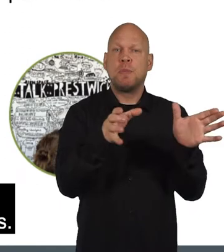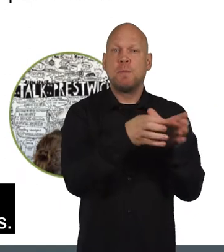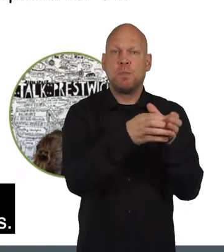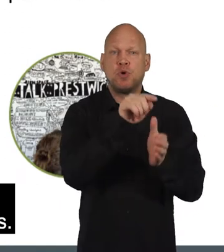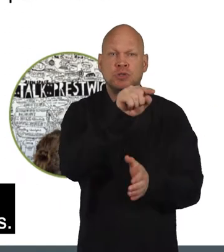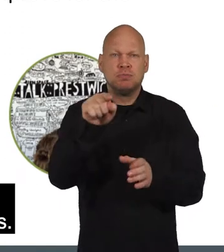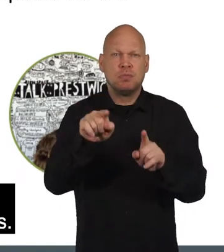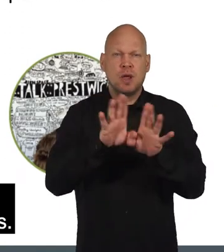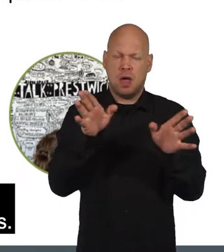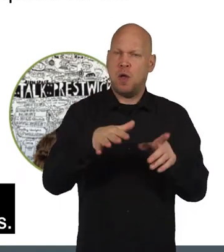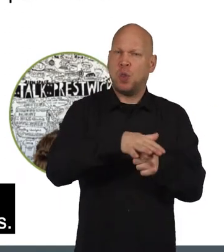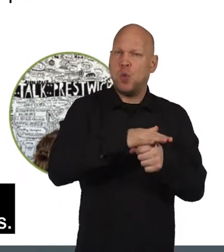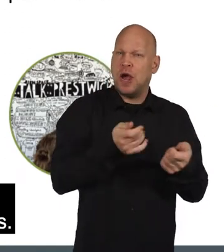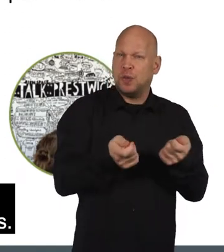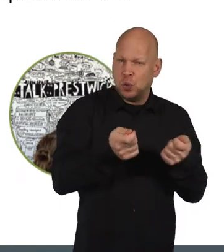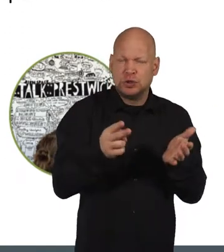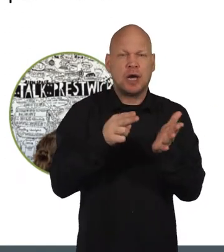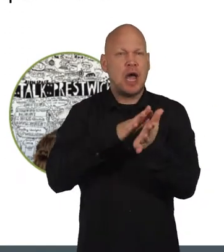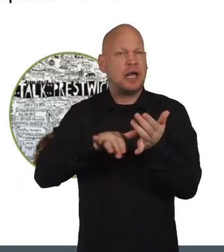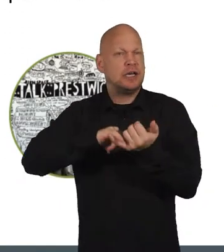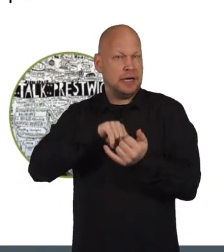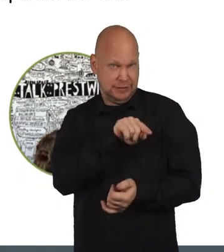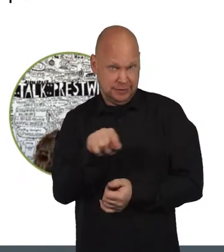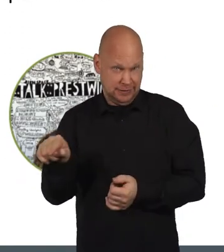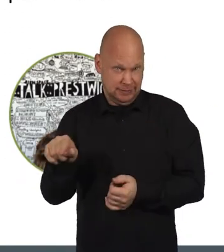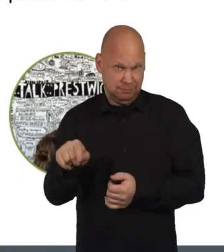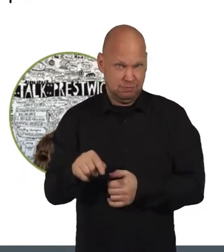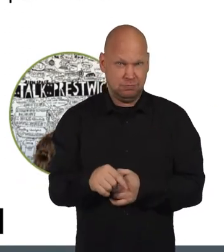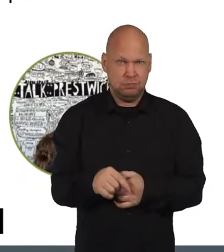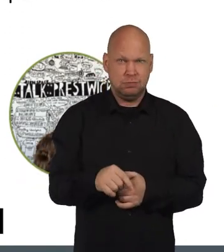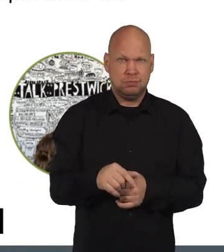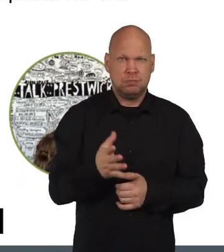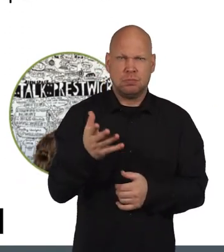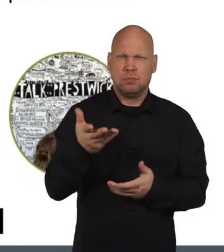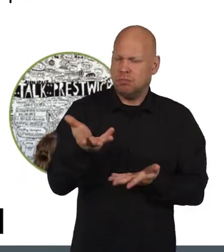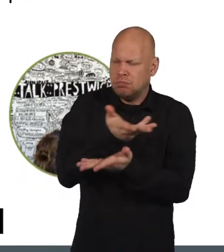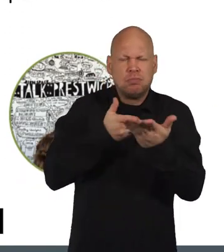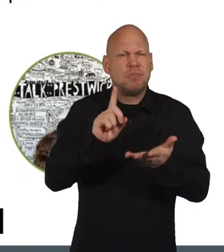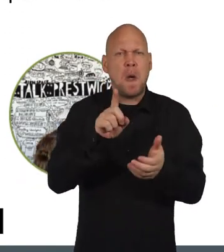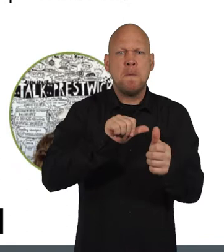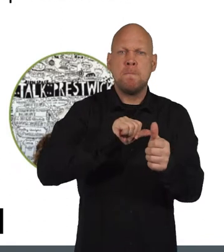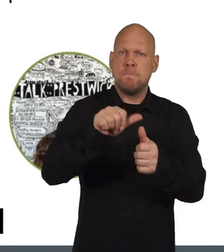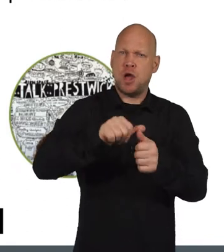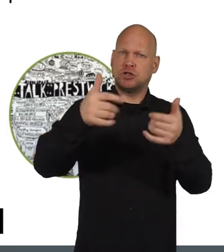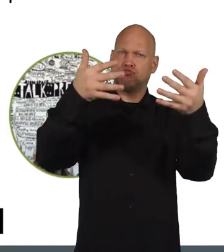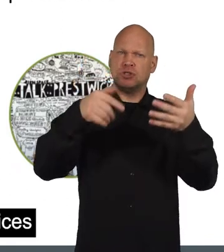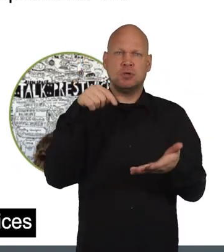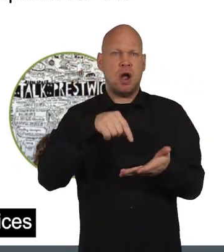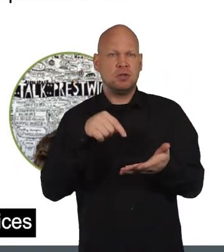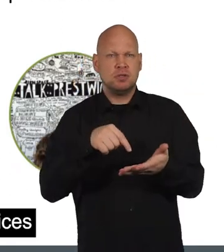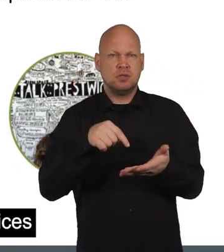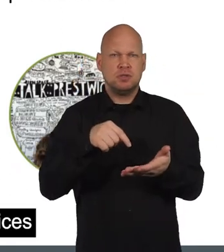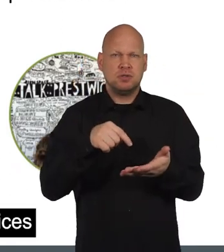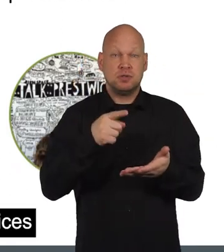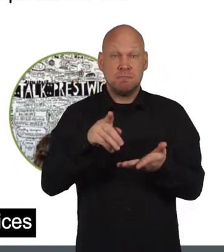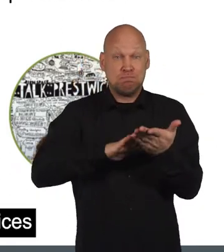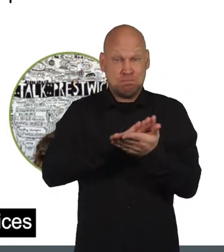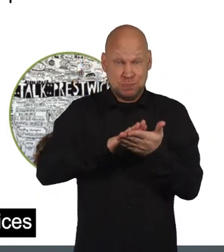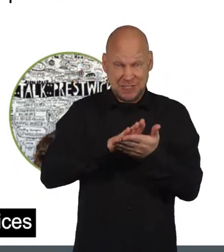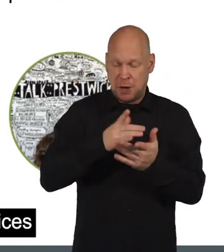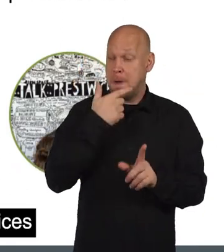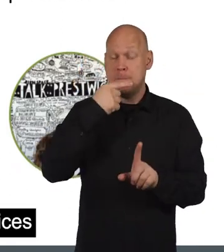such as local authorities and NHS boards. And when we talk about better results, what we mean is